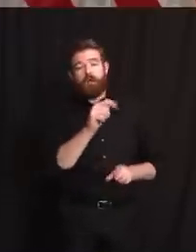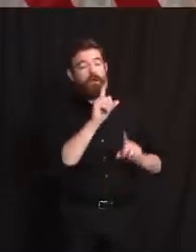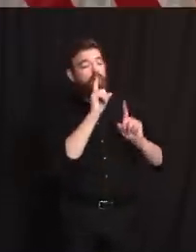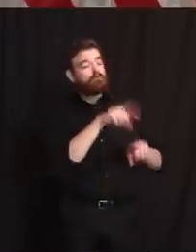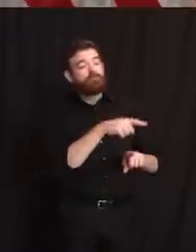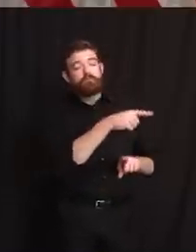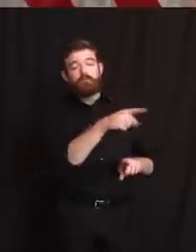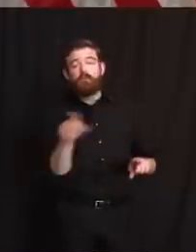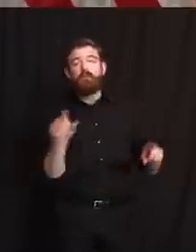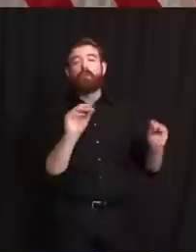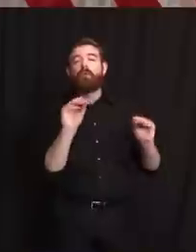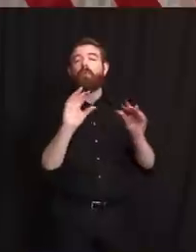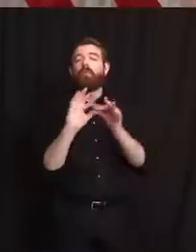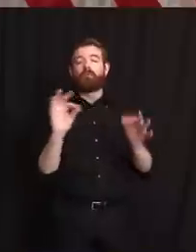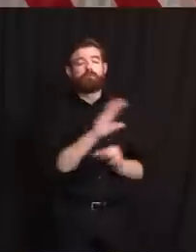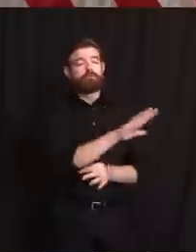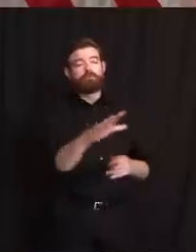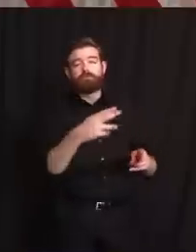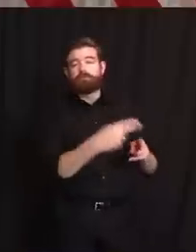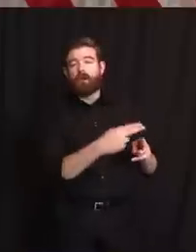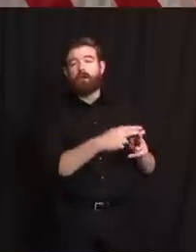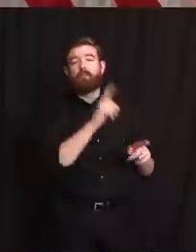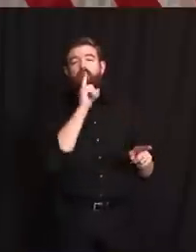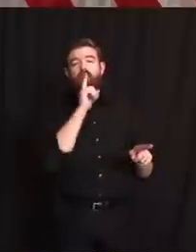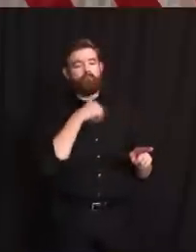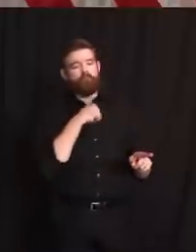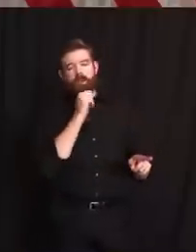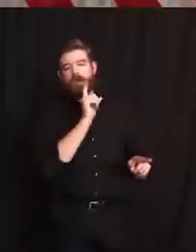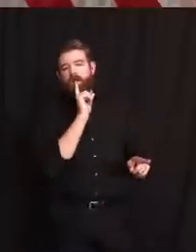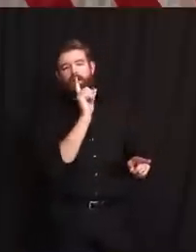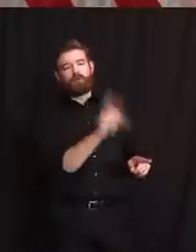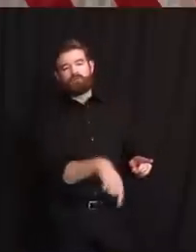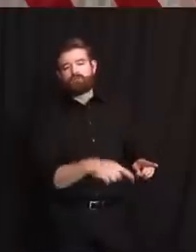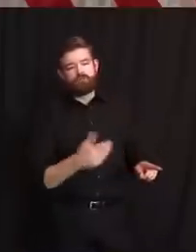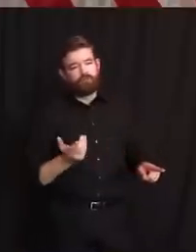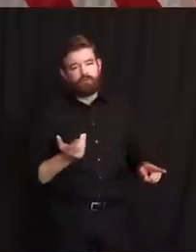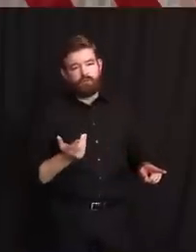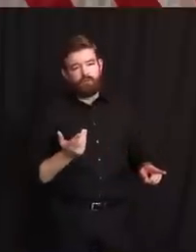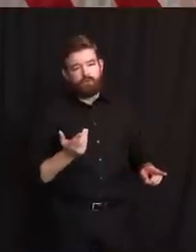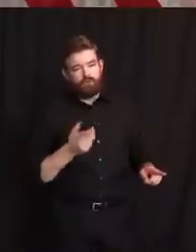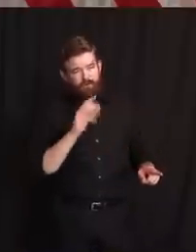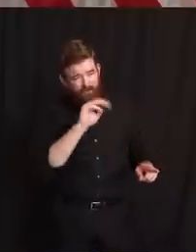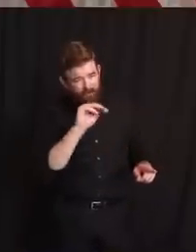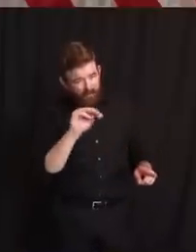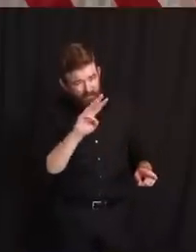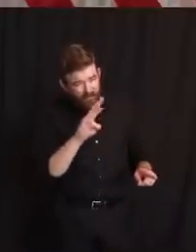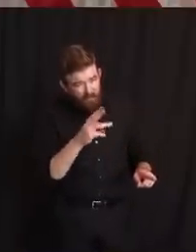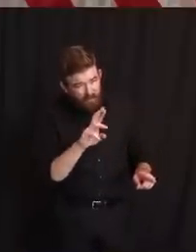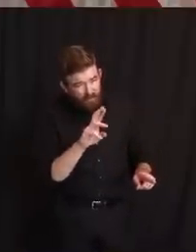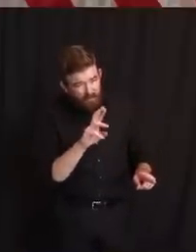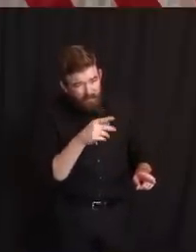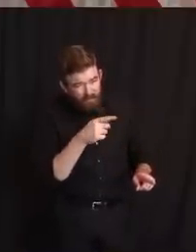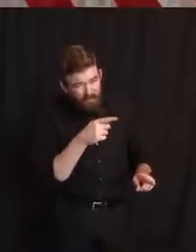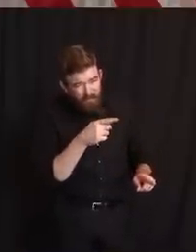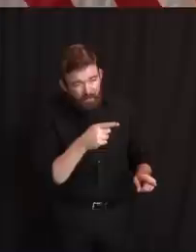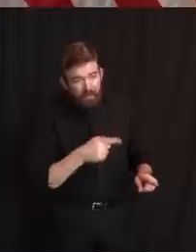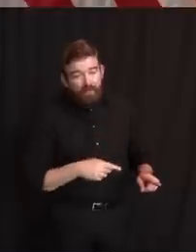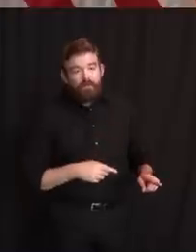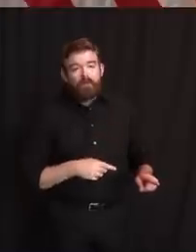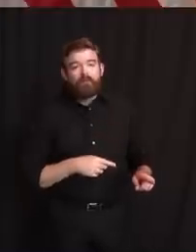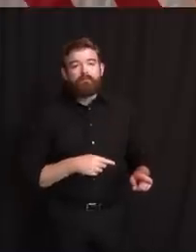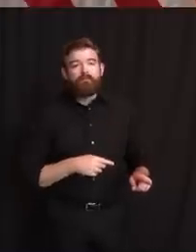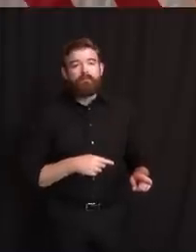Yeah, I heard your question. I heard your question. That's just, that's inaccurate. It's completely